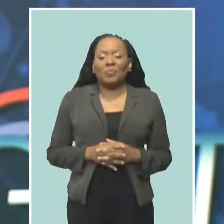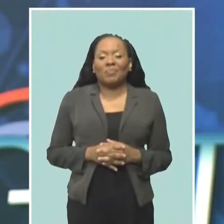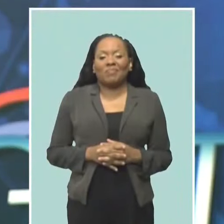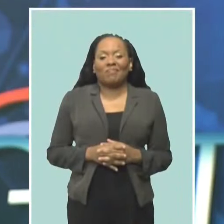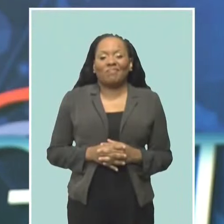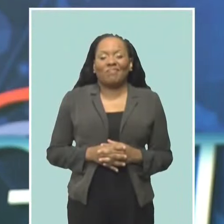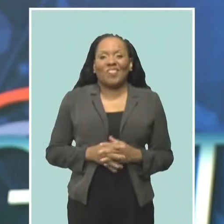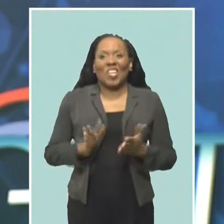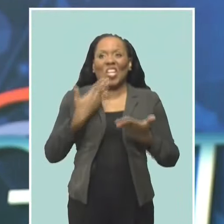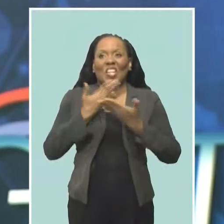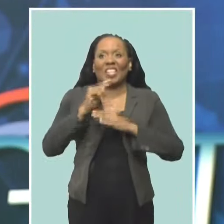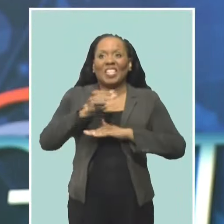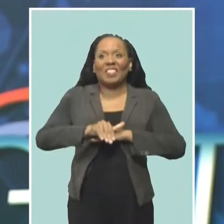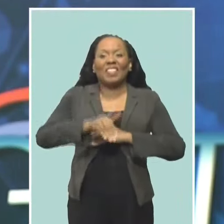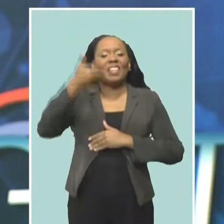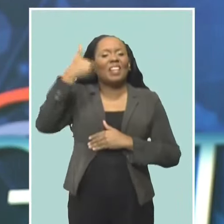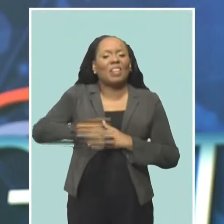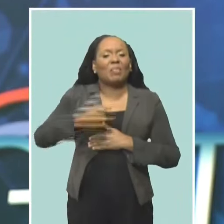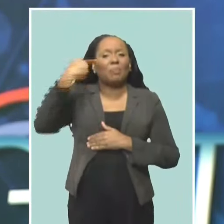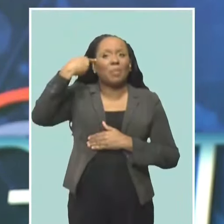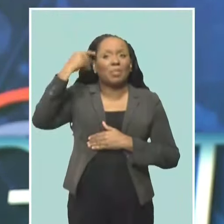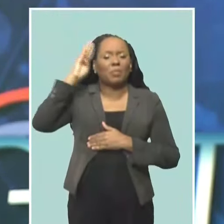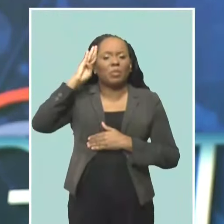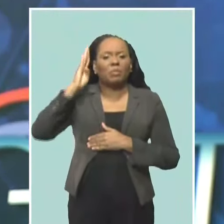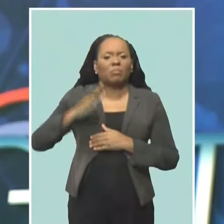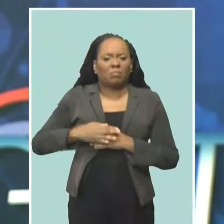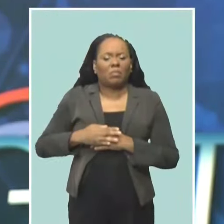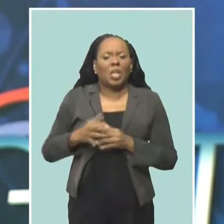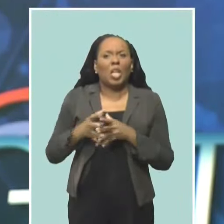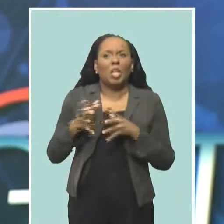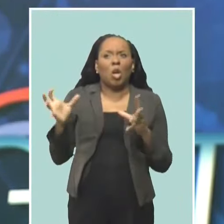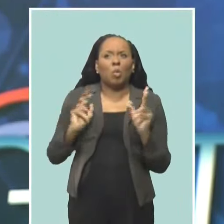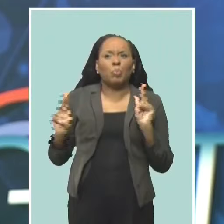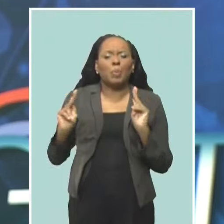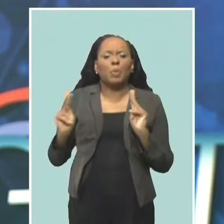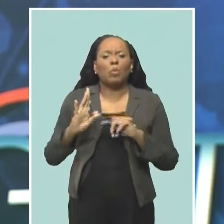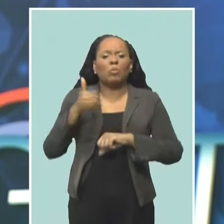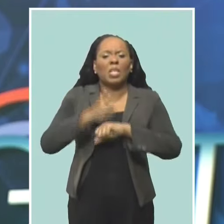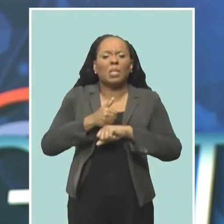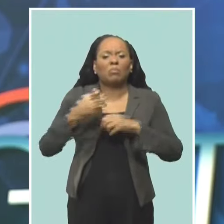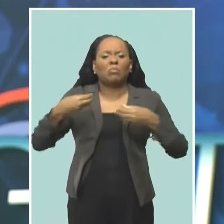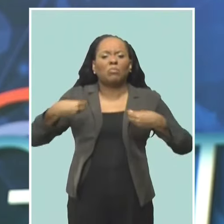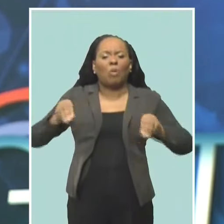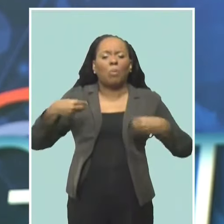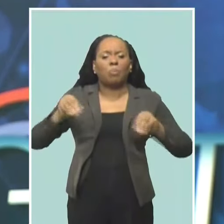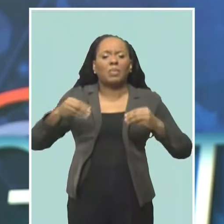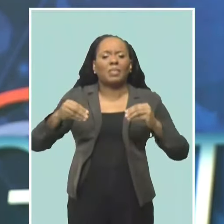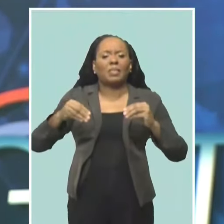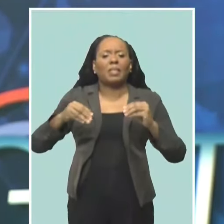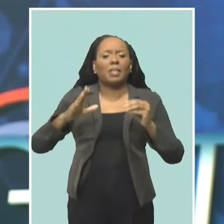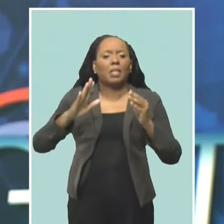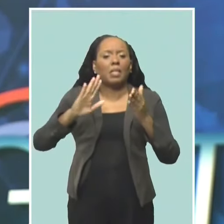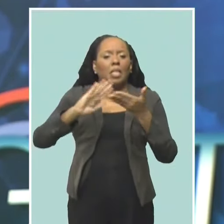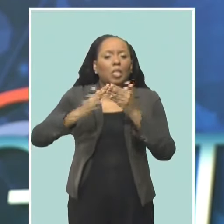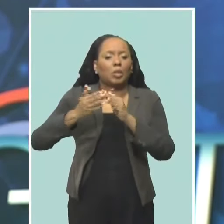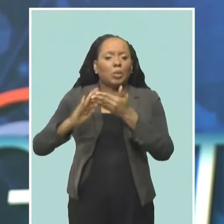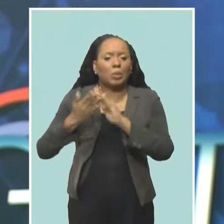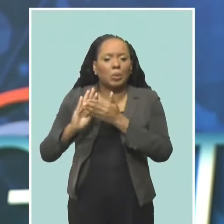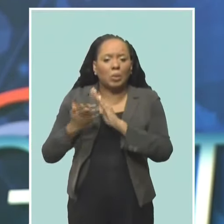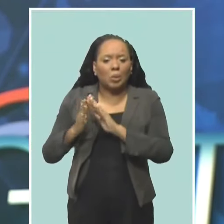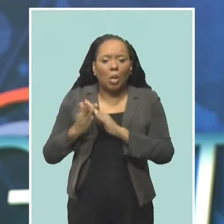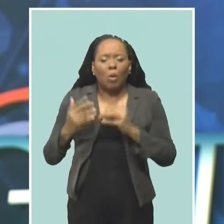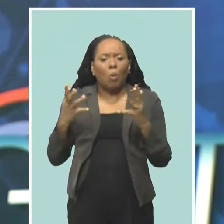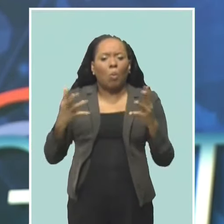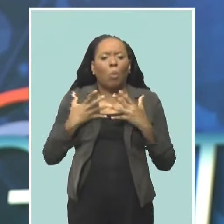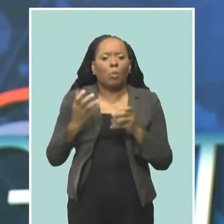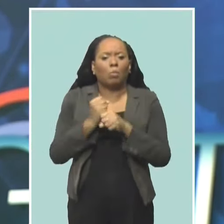Good evening, I'm Pearson Bowen. Several city merchants are leaving no stone unturned to implement fire safety measures